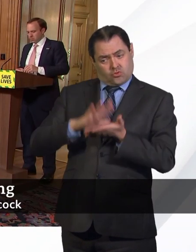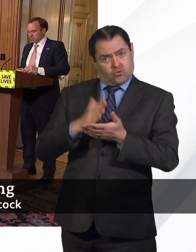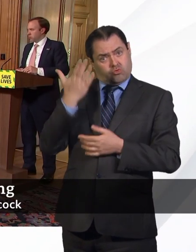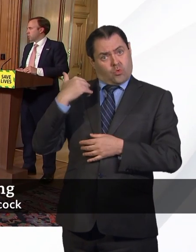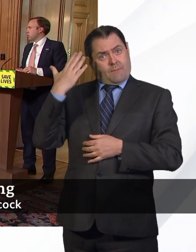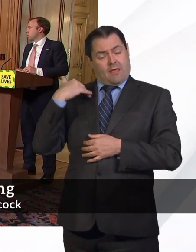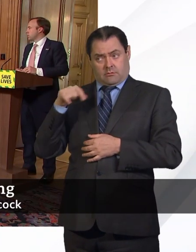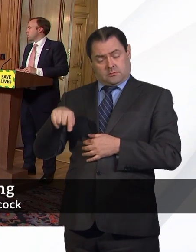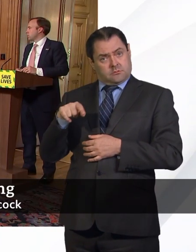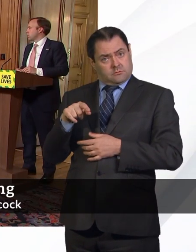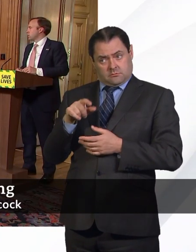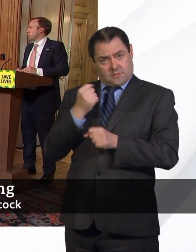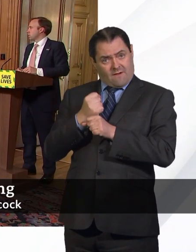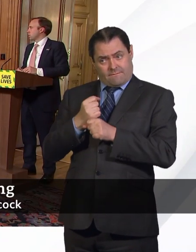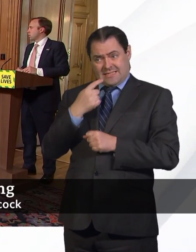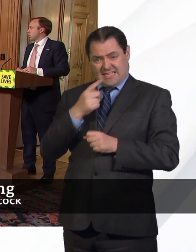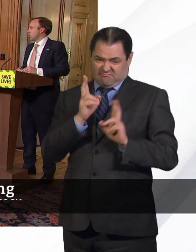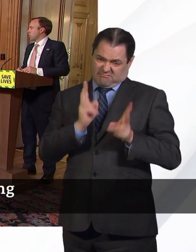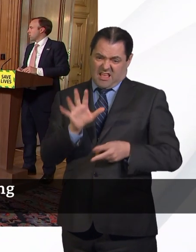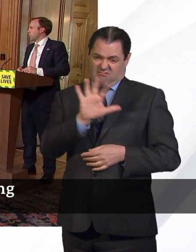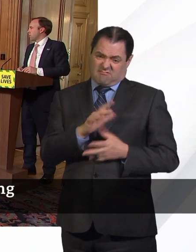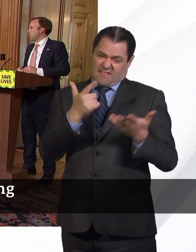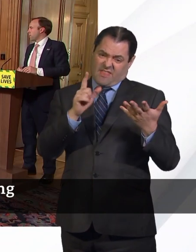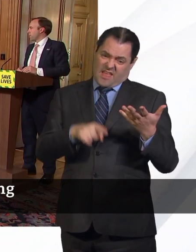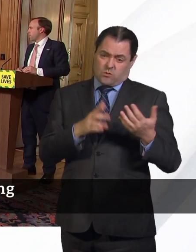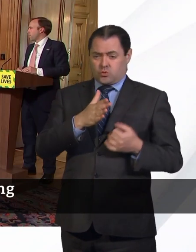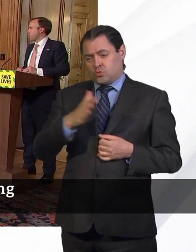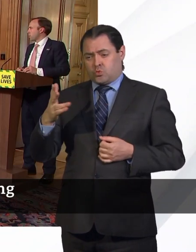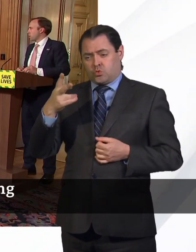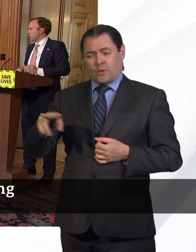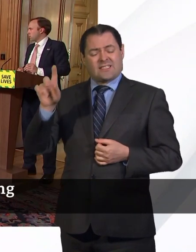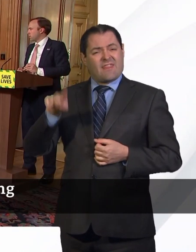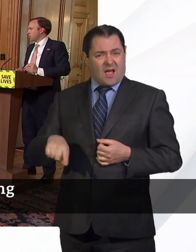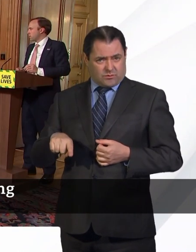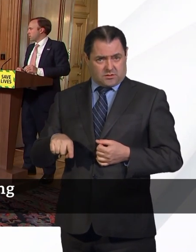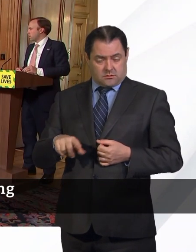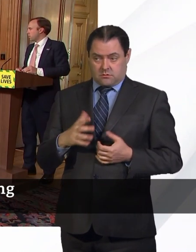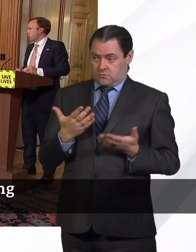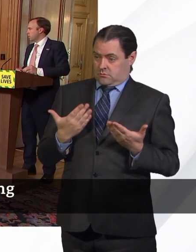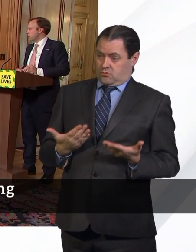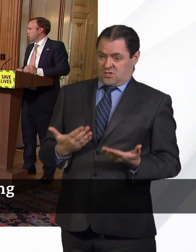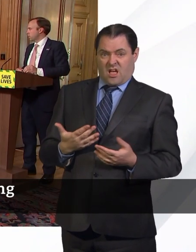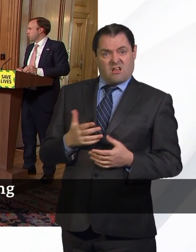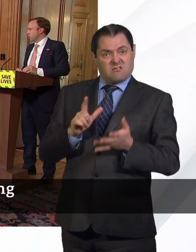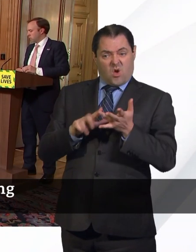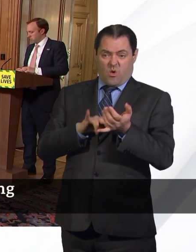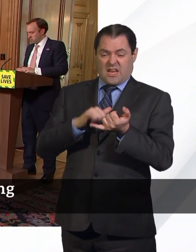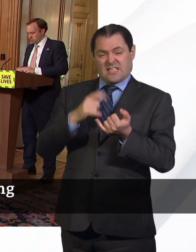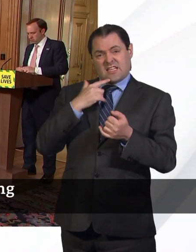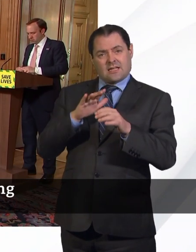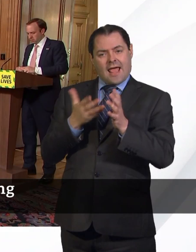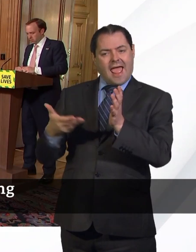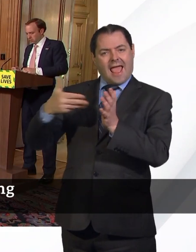the government was predicting a death toll of between 7,000 and 20,000. The ONS this morning revealing that the total excess